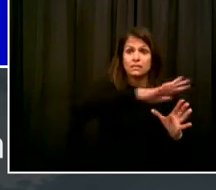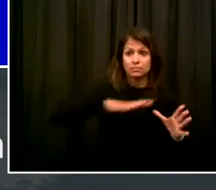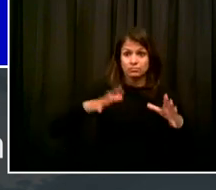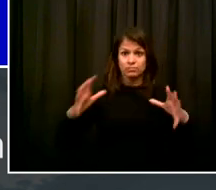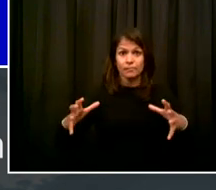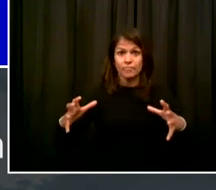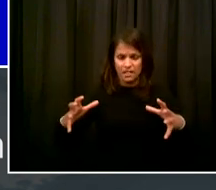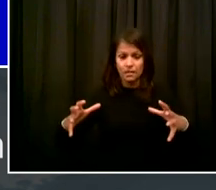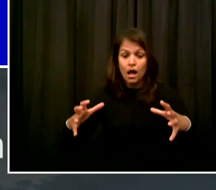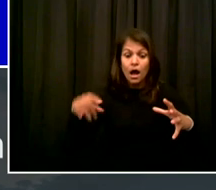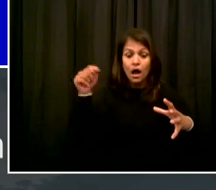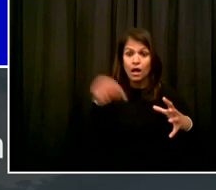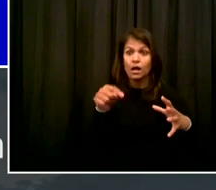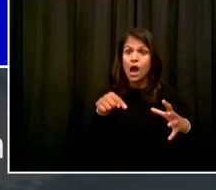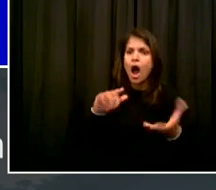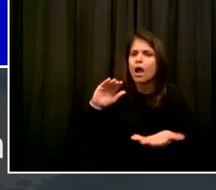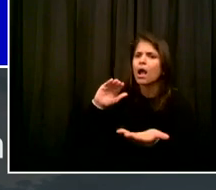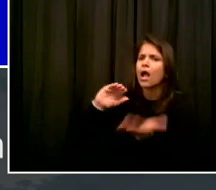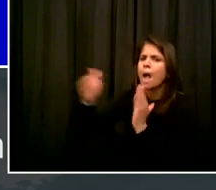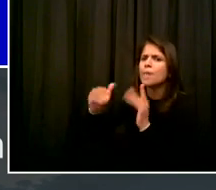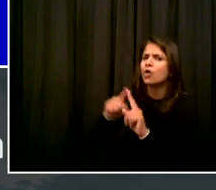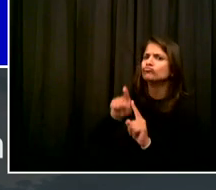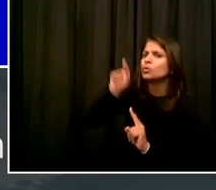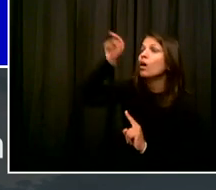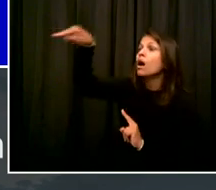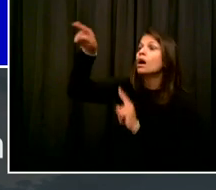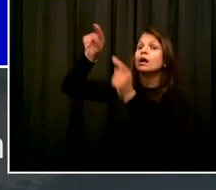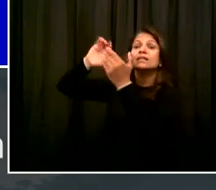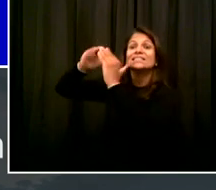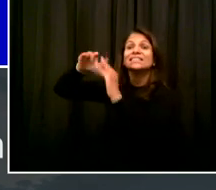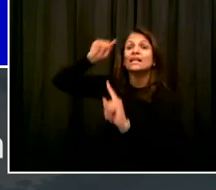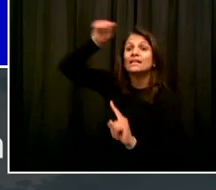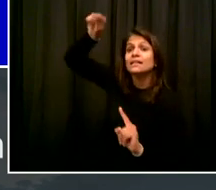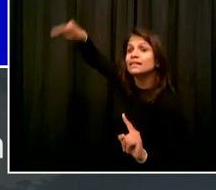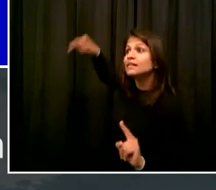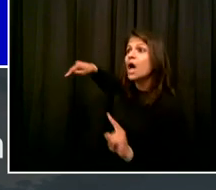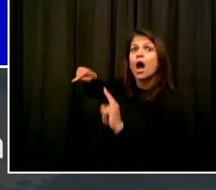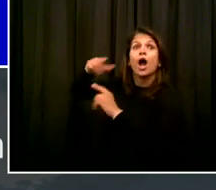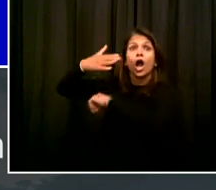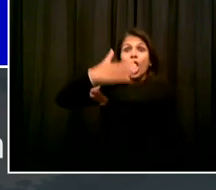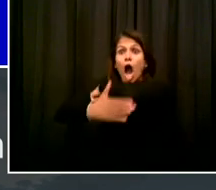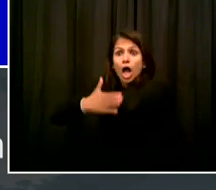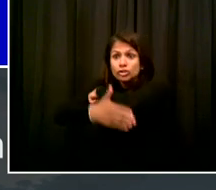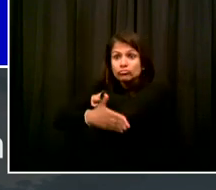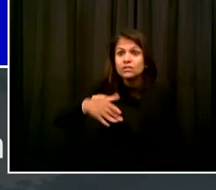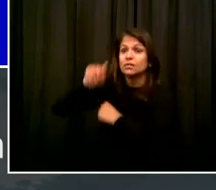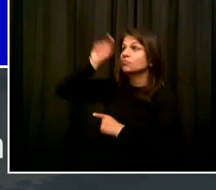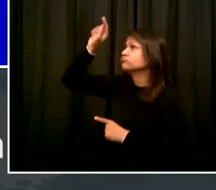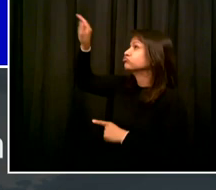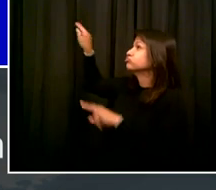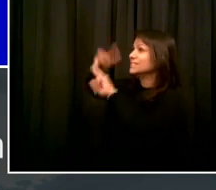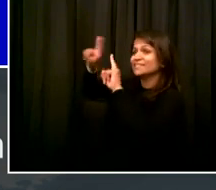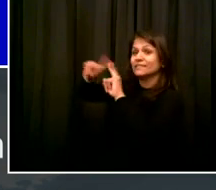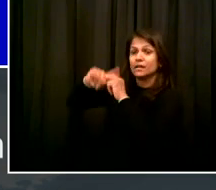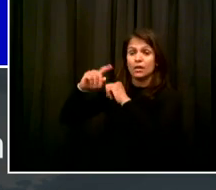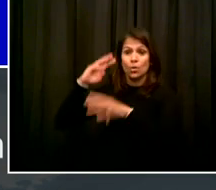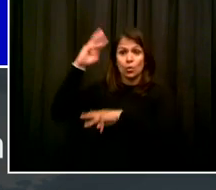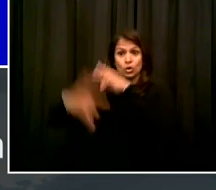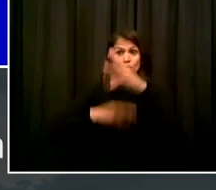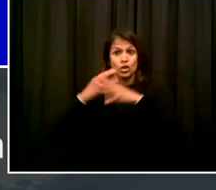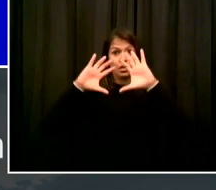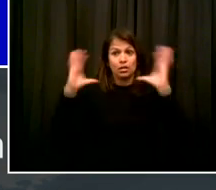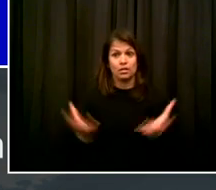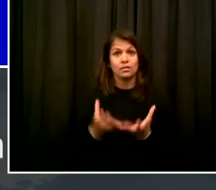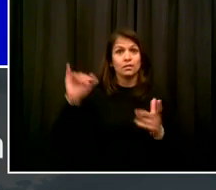practices from different countries, combined them into a gold standard here to make sure our schools are healthy and